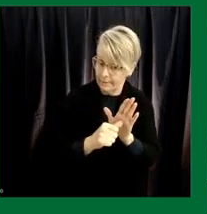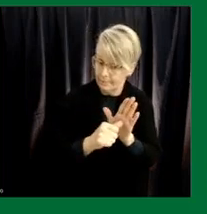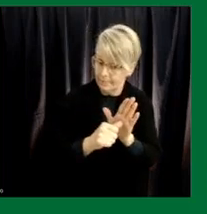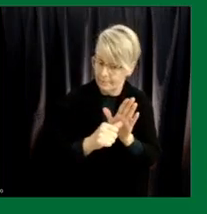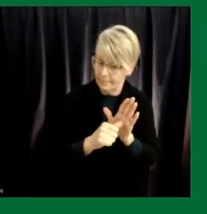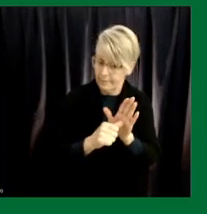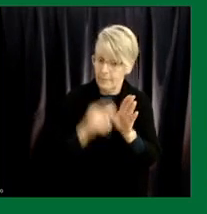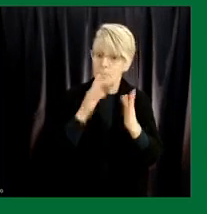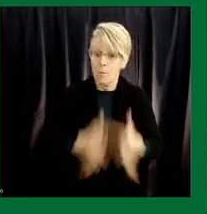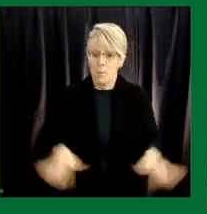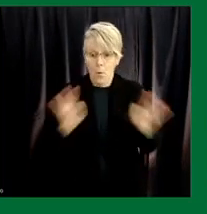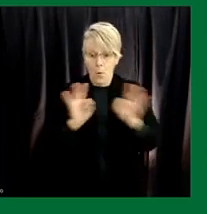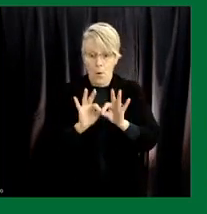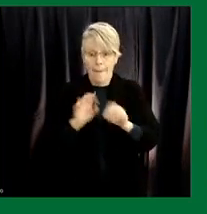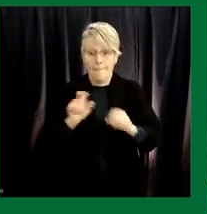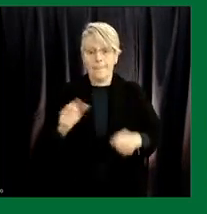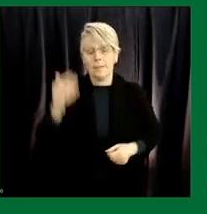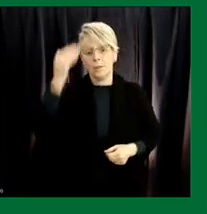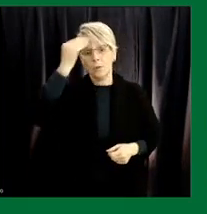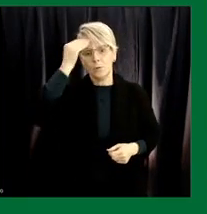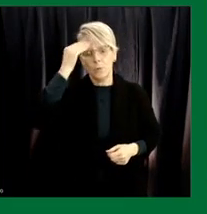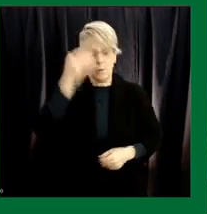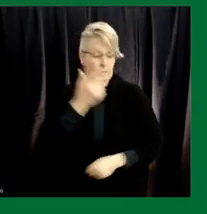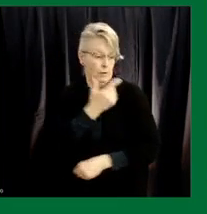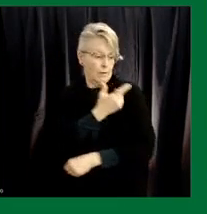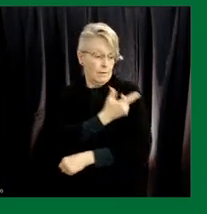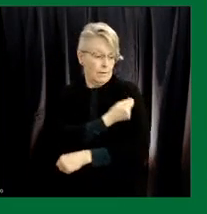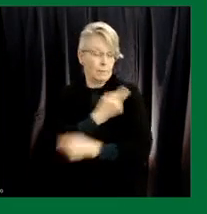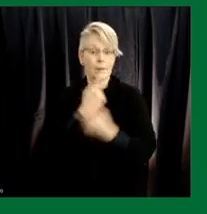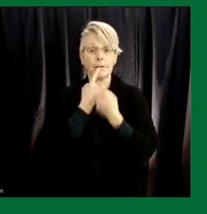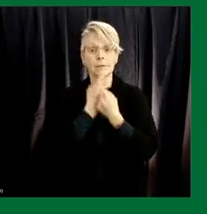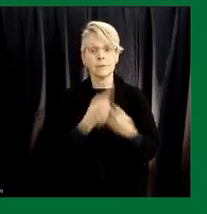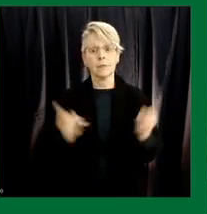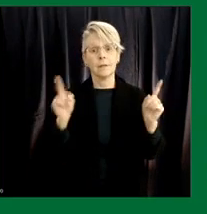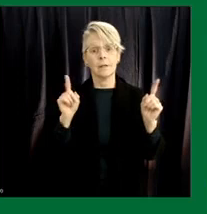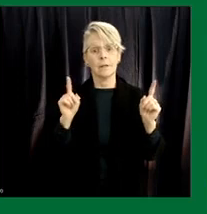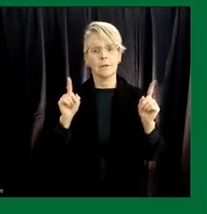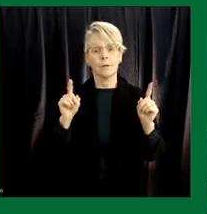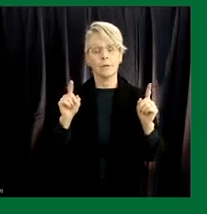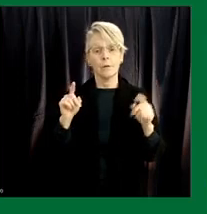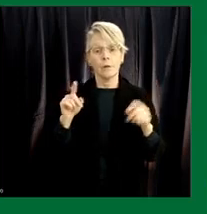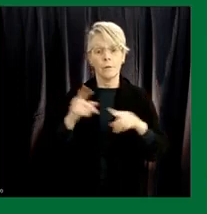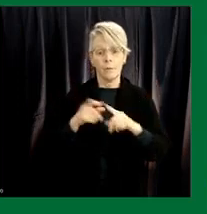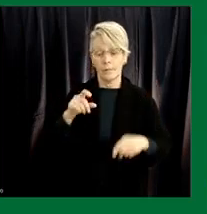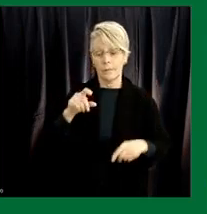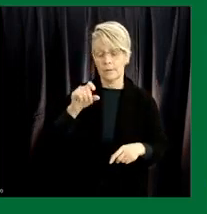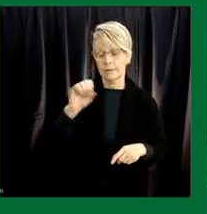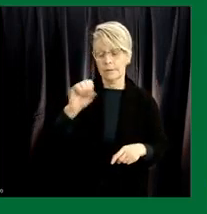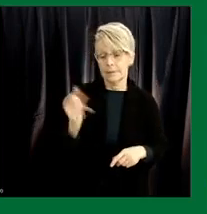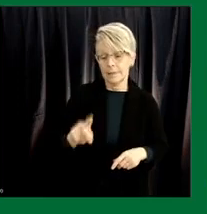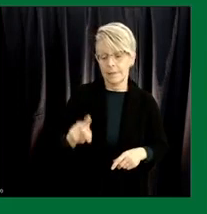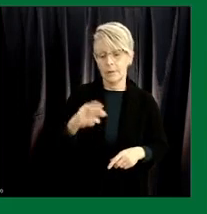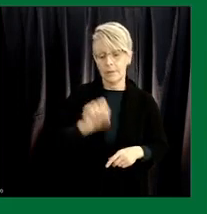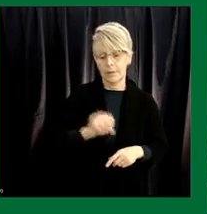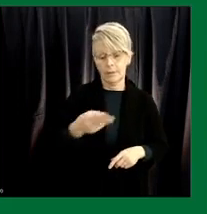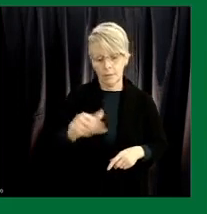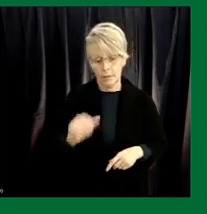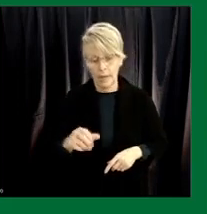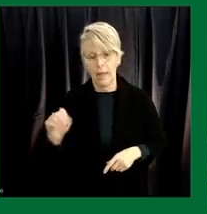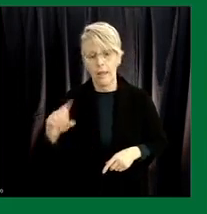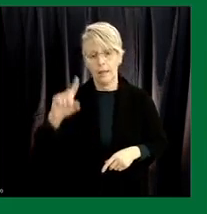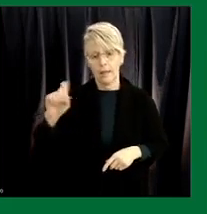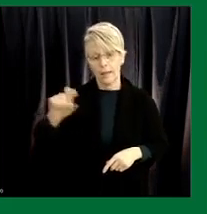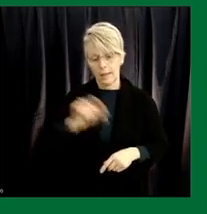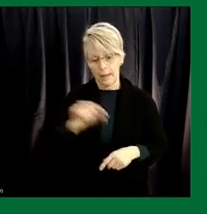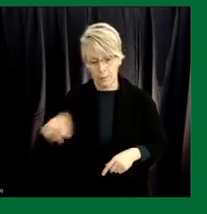be aware of vaccine announcements as they will come from uh the government or the saskatchewan health authority just as happens with the influenza